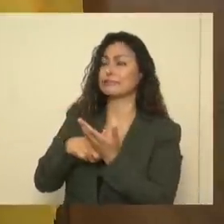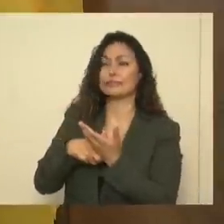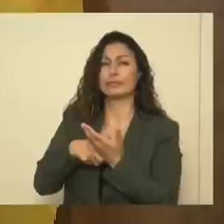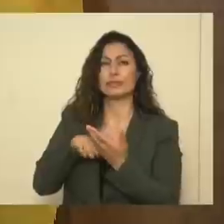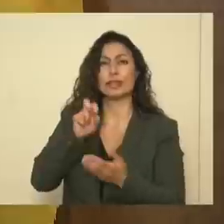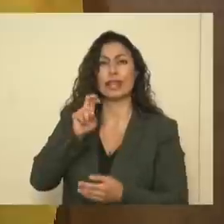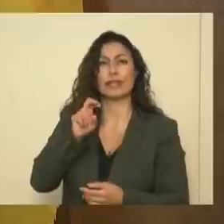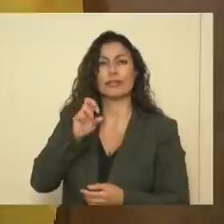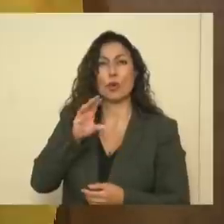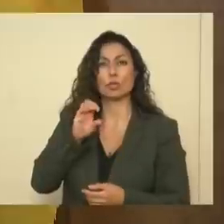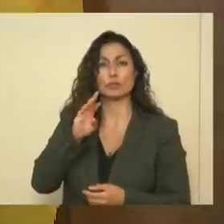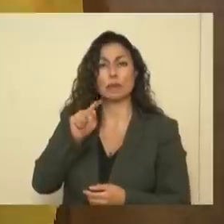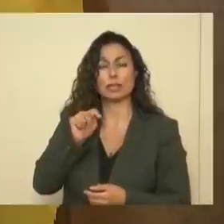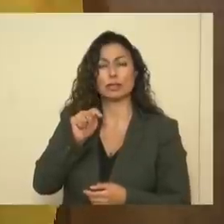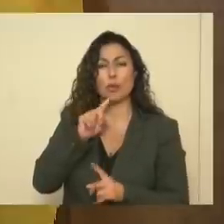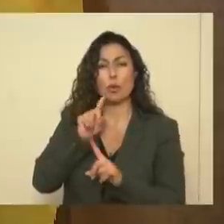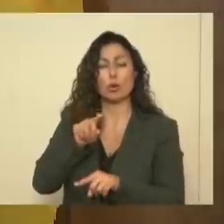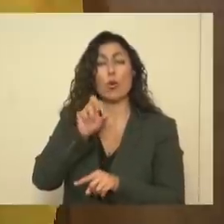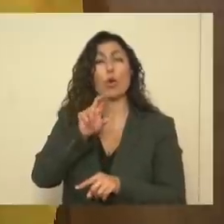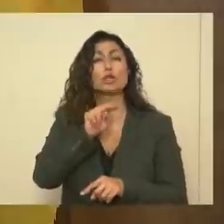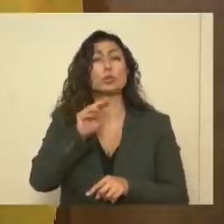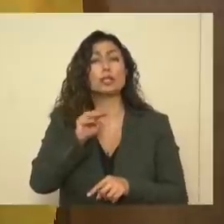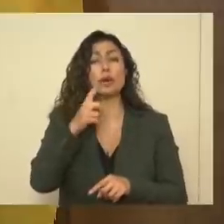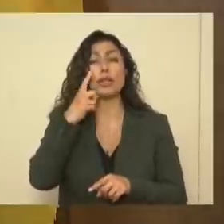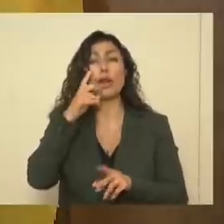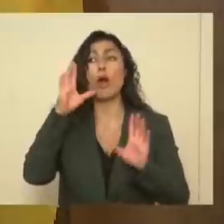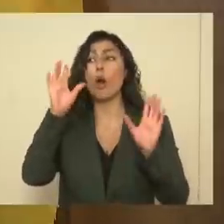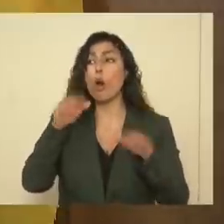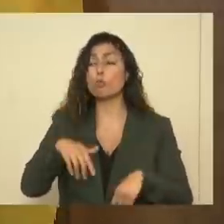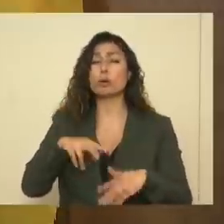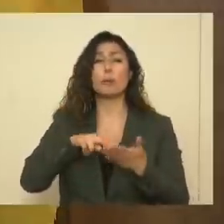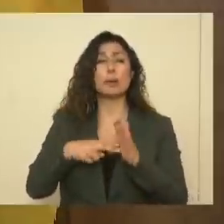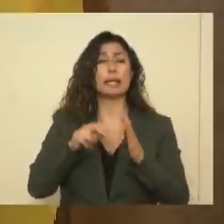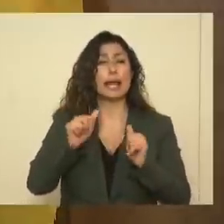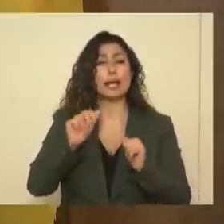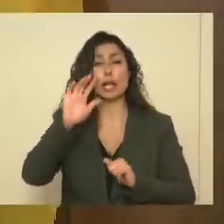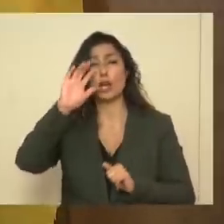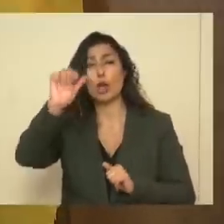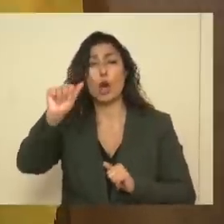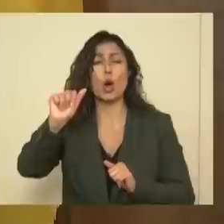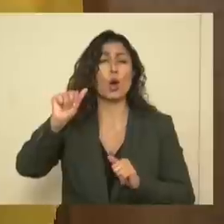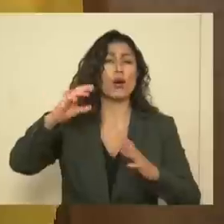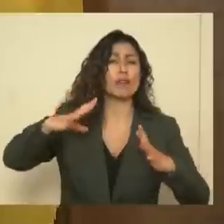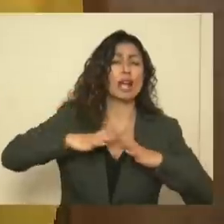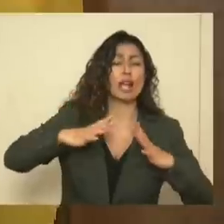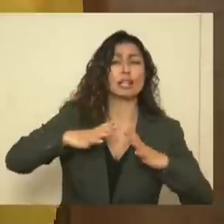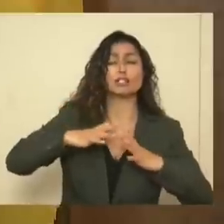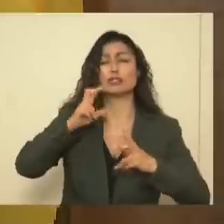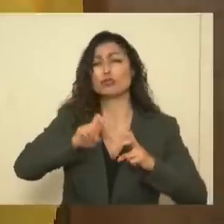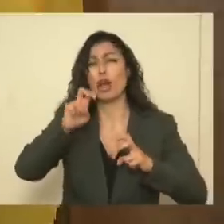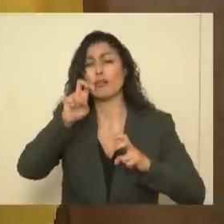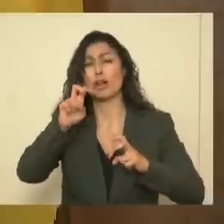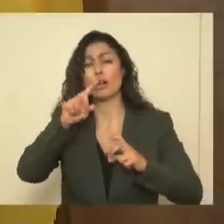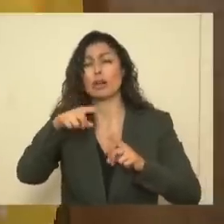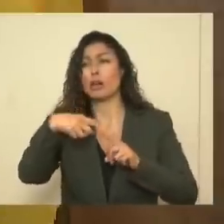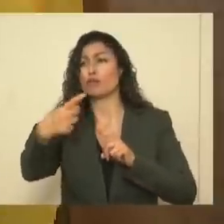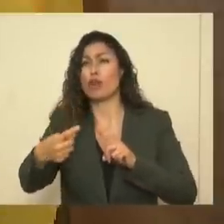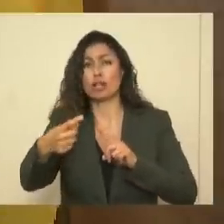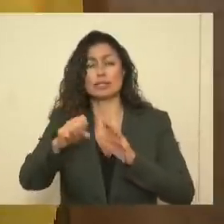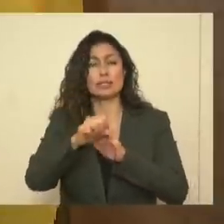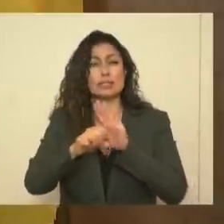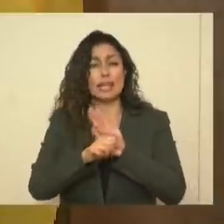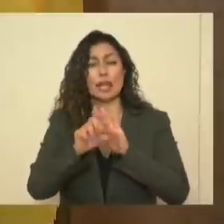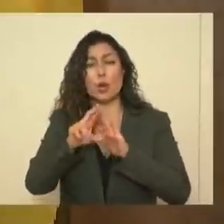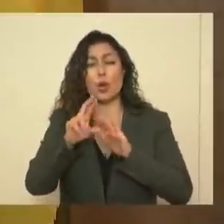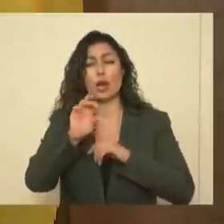New Mexicans take it as an invitation to vacation and travel and to go across the state borders and county